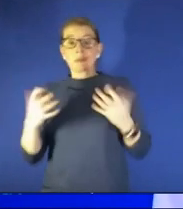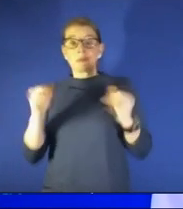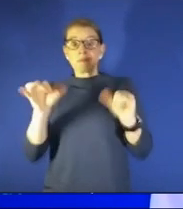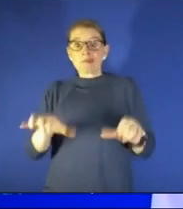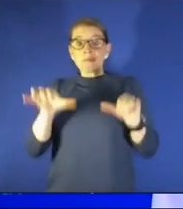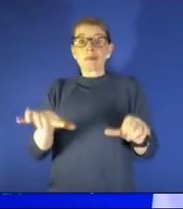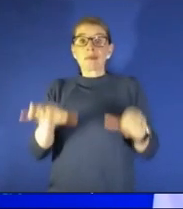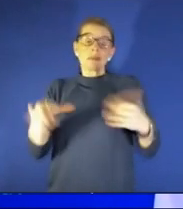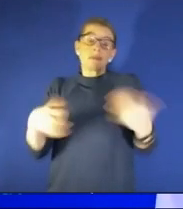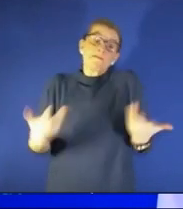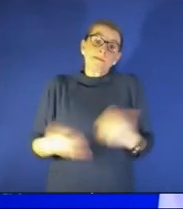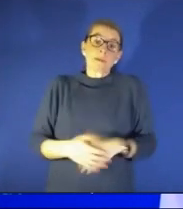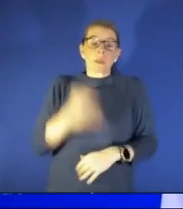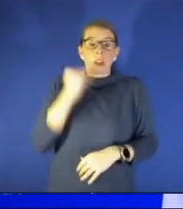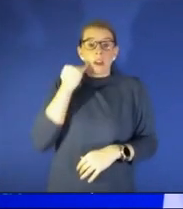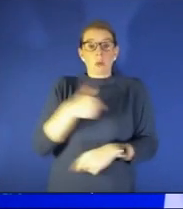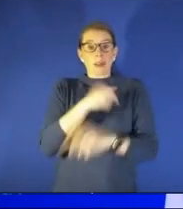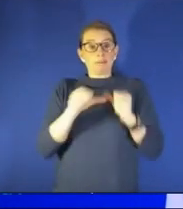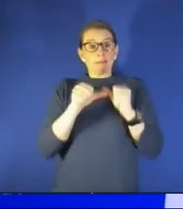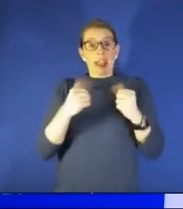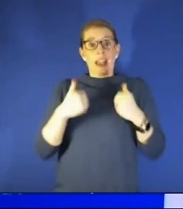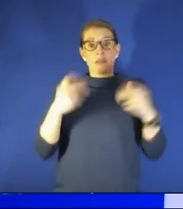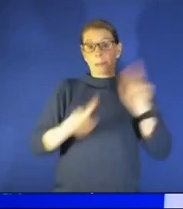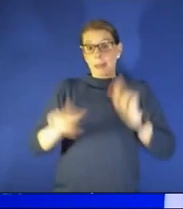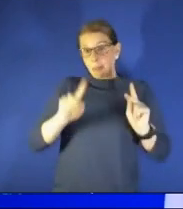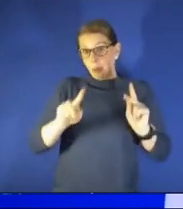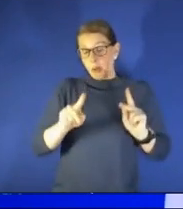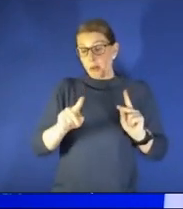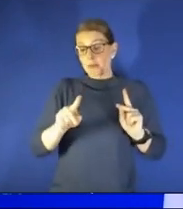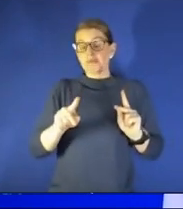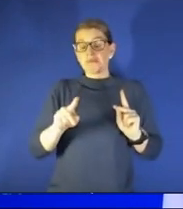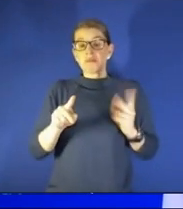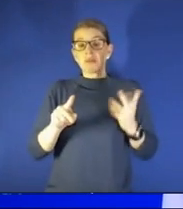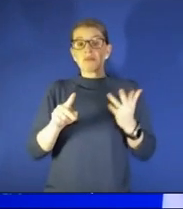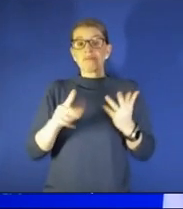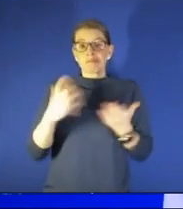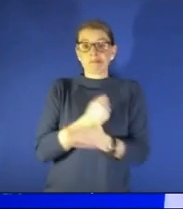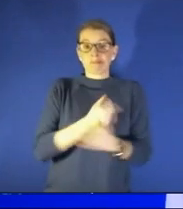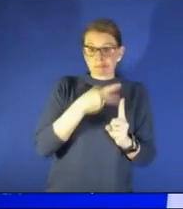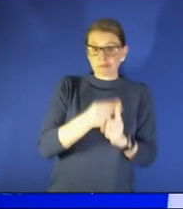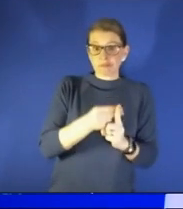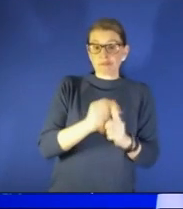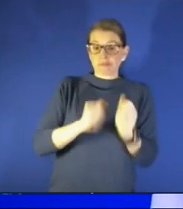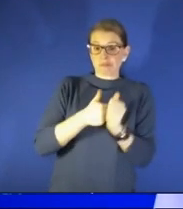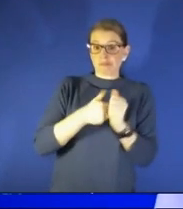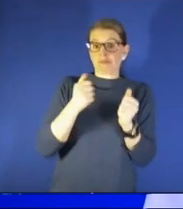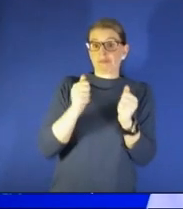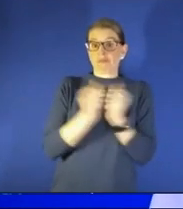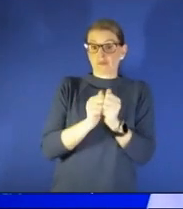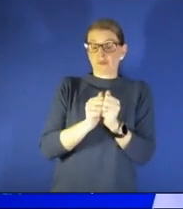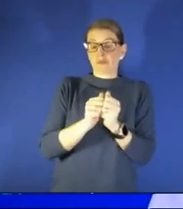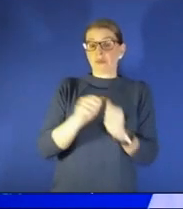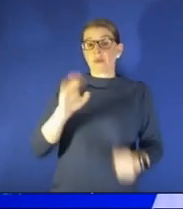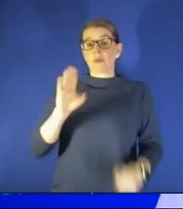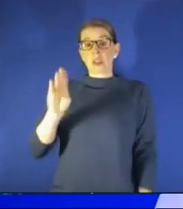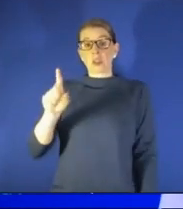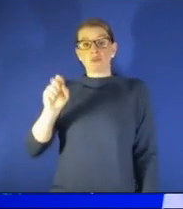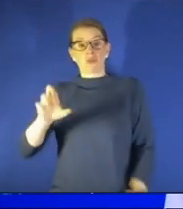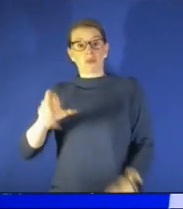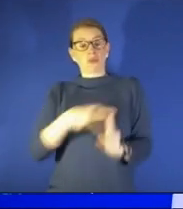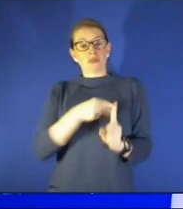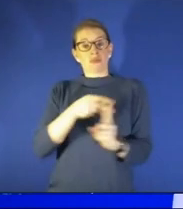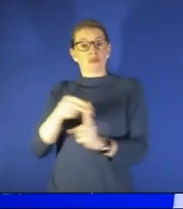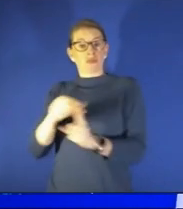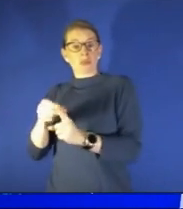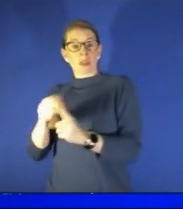people just as dr shoemaker said get vaccinated be up to date with their vaccines you know this will certainly cut down on those